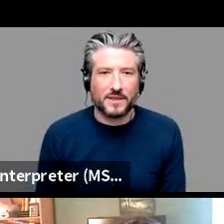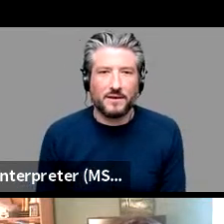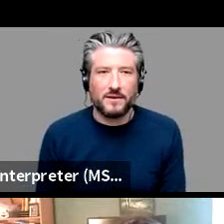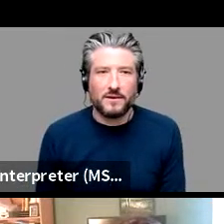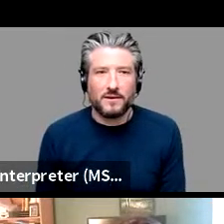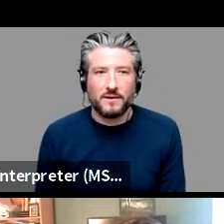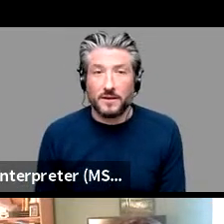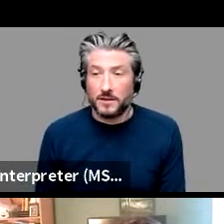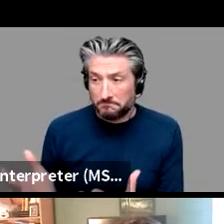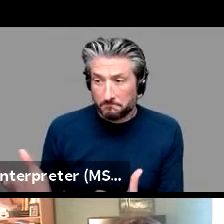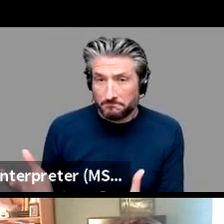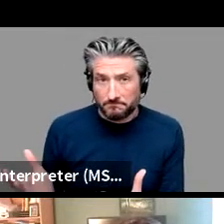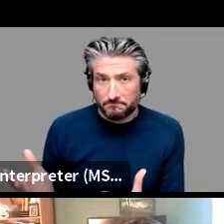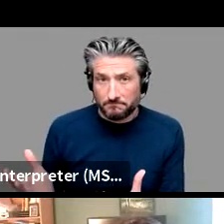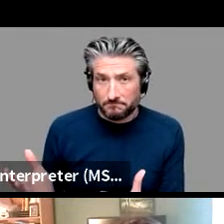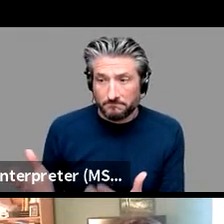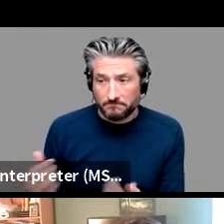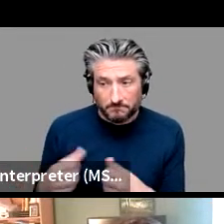that should work for you